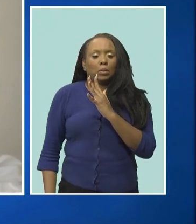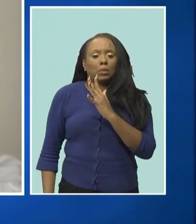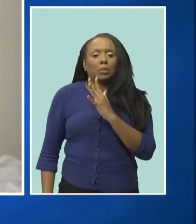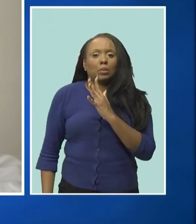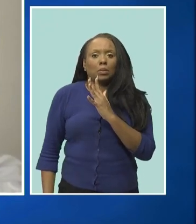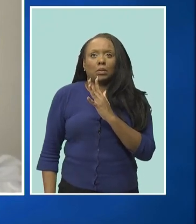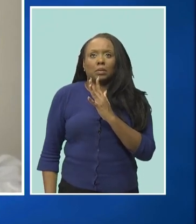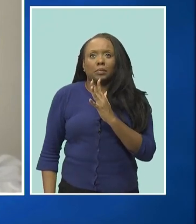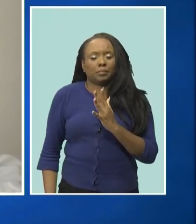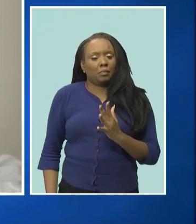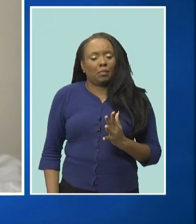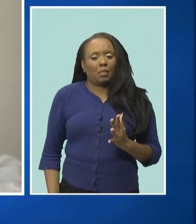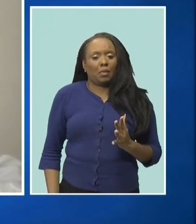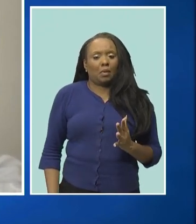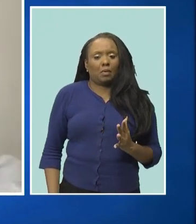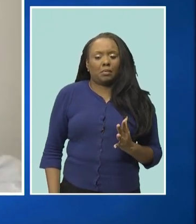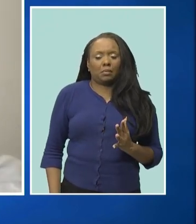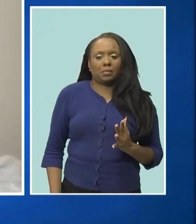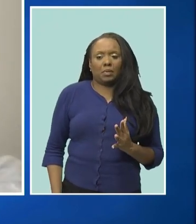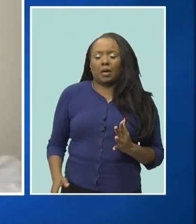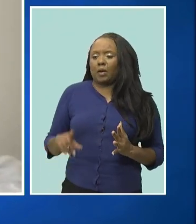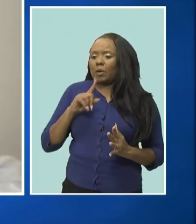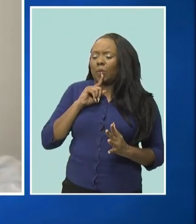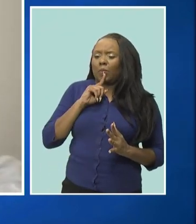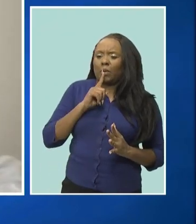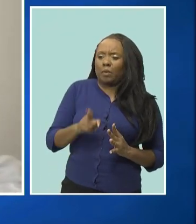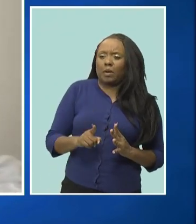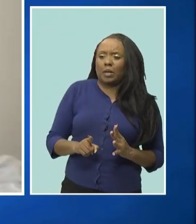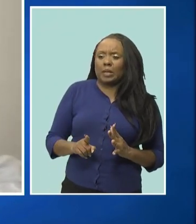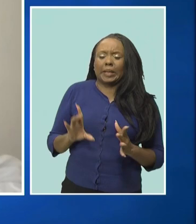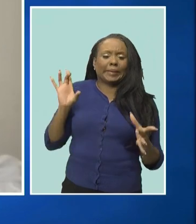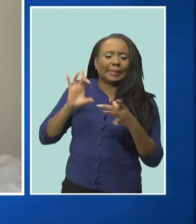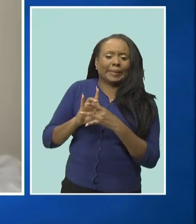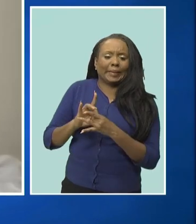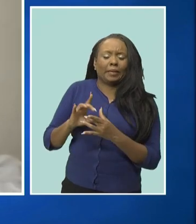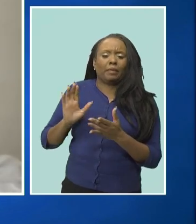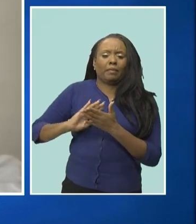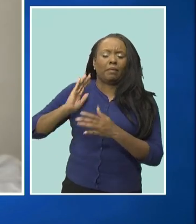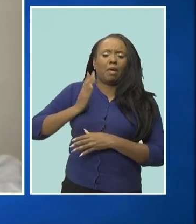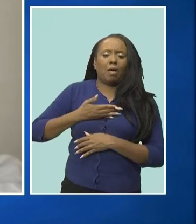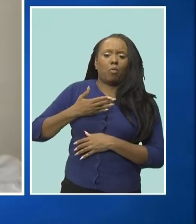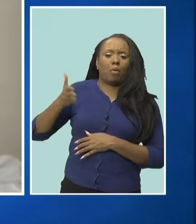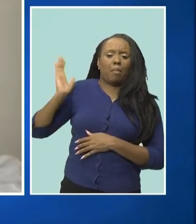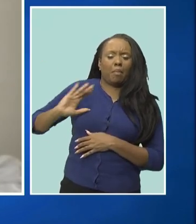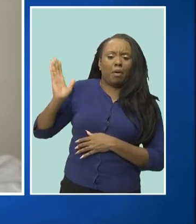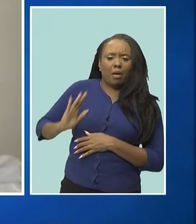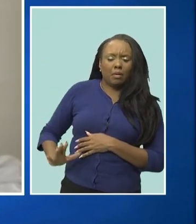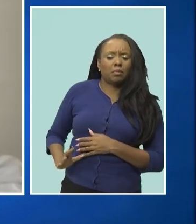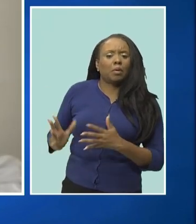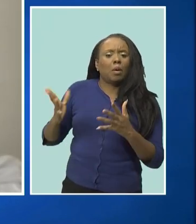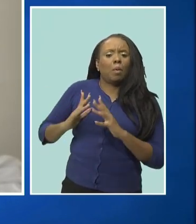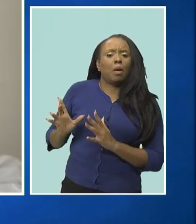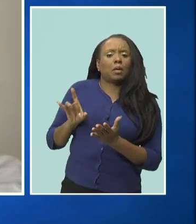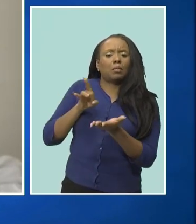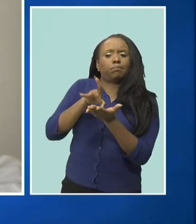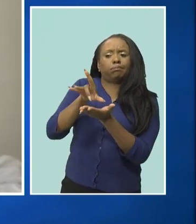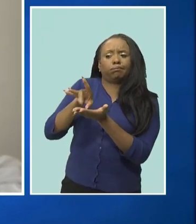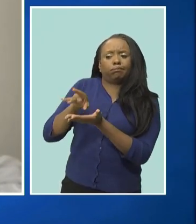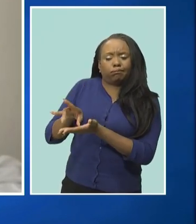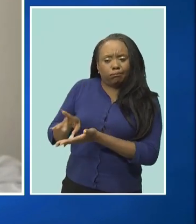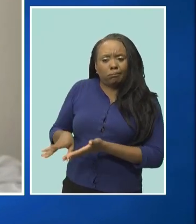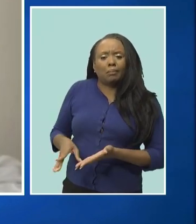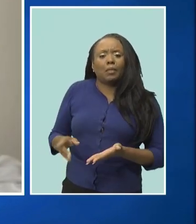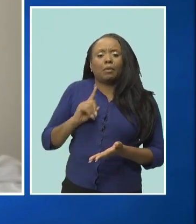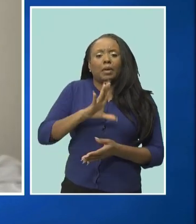just hangovers of our colonial past and it's important that we be able to create a new path for for for for this new Barbados that